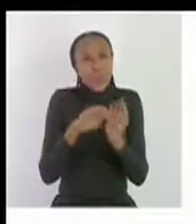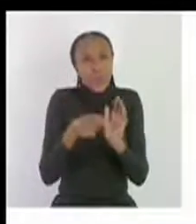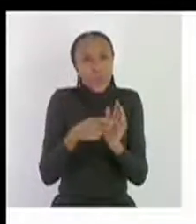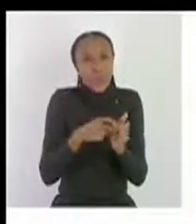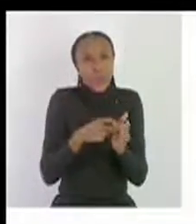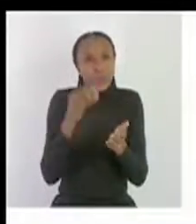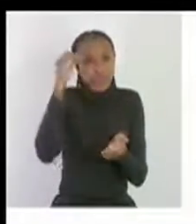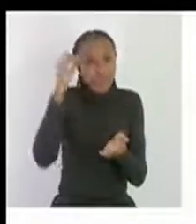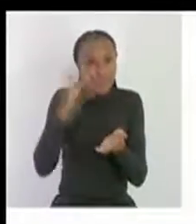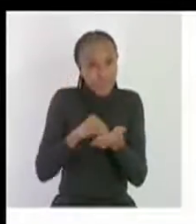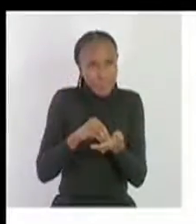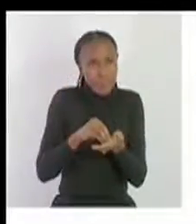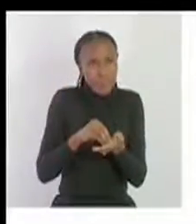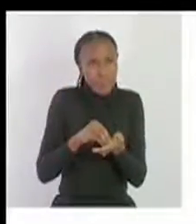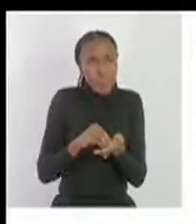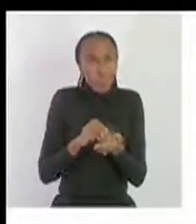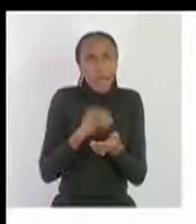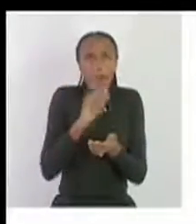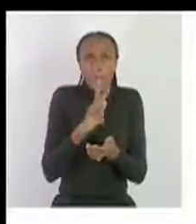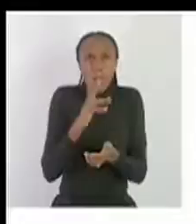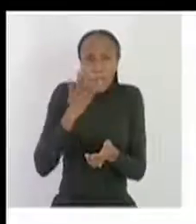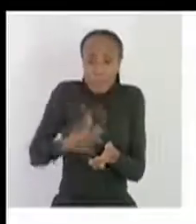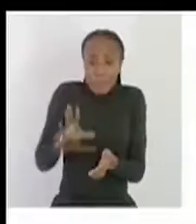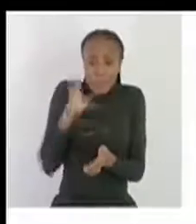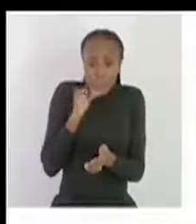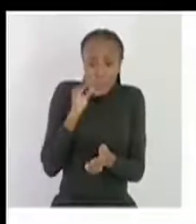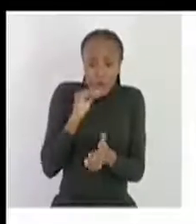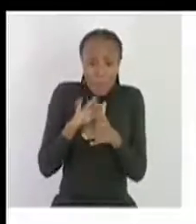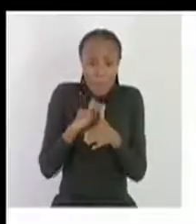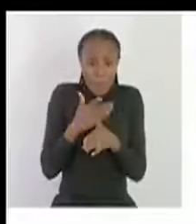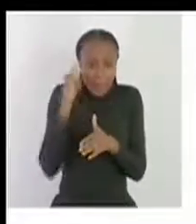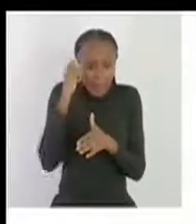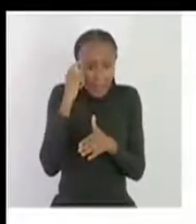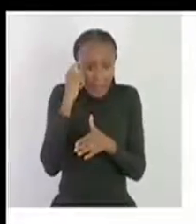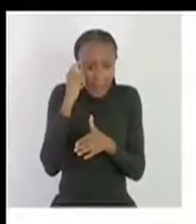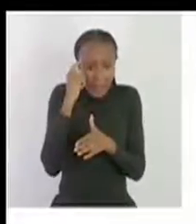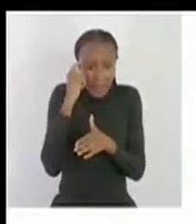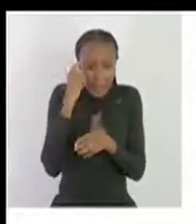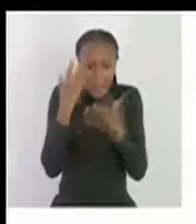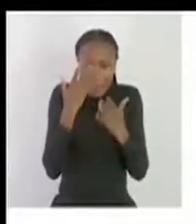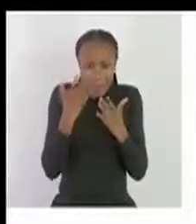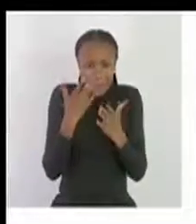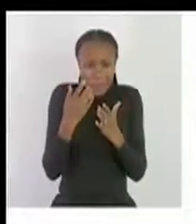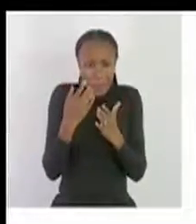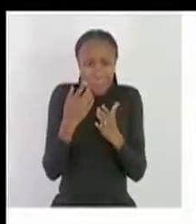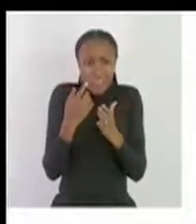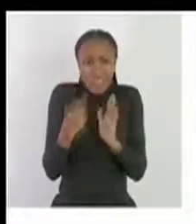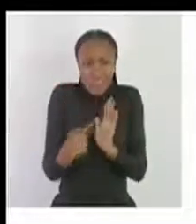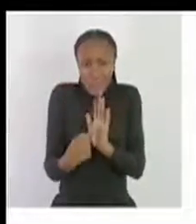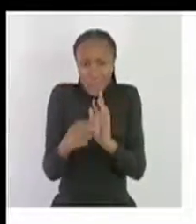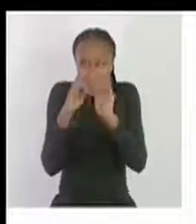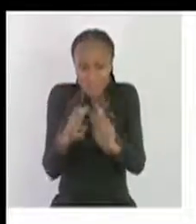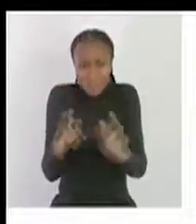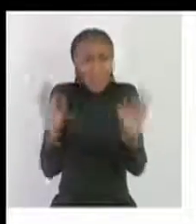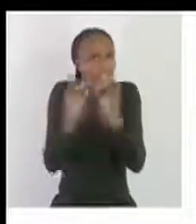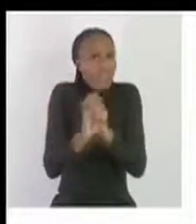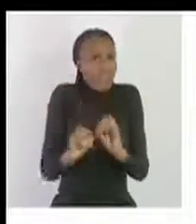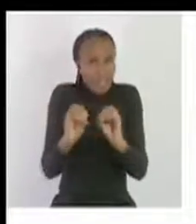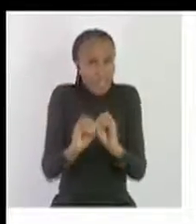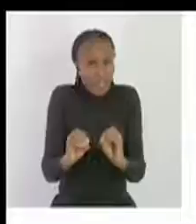says taboo is something that people cannot talk about because they feel it may be considered as disrespectful